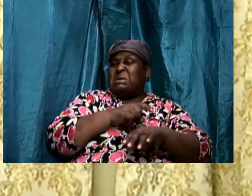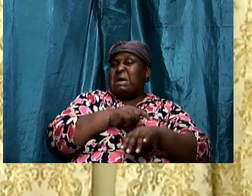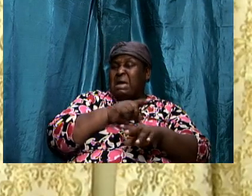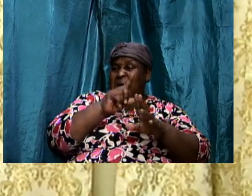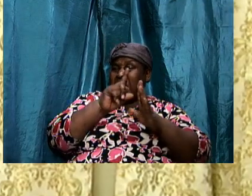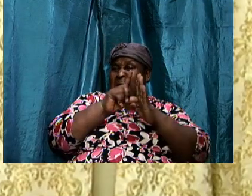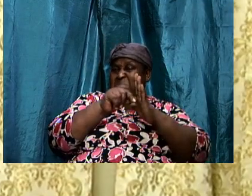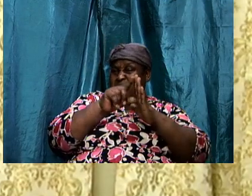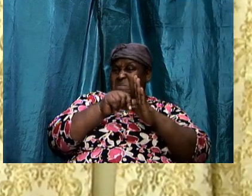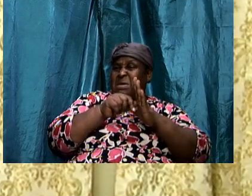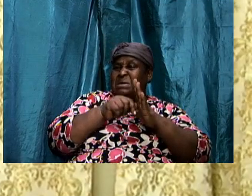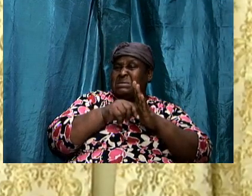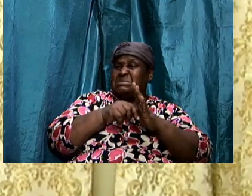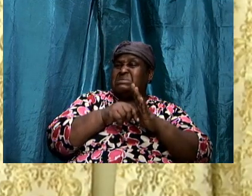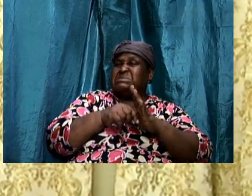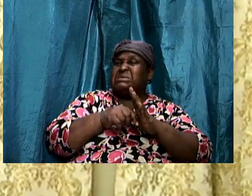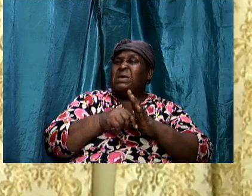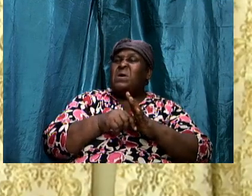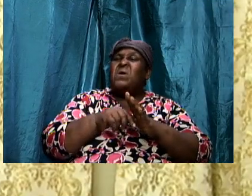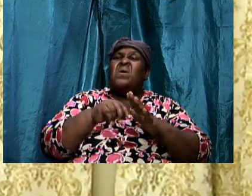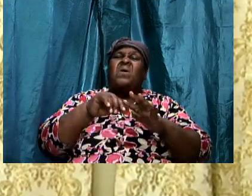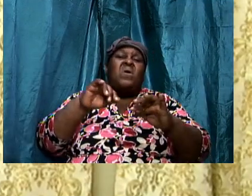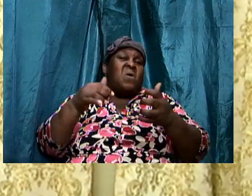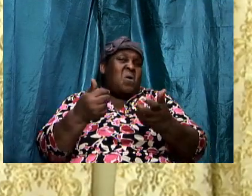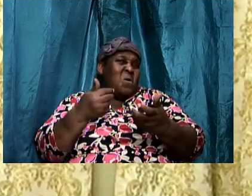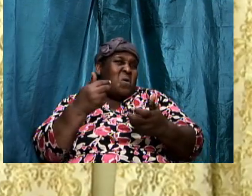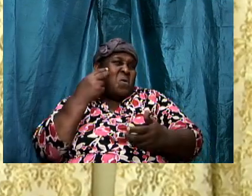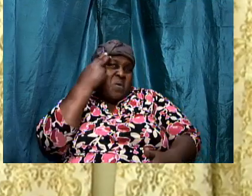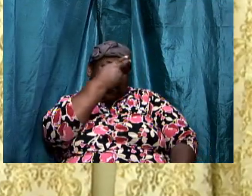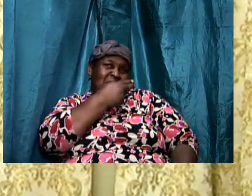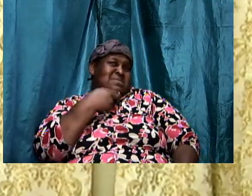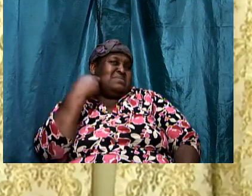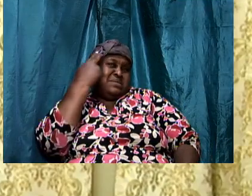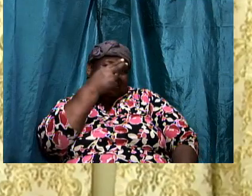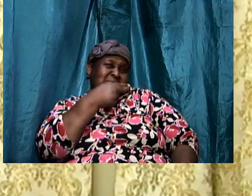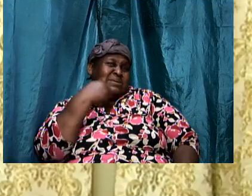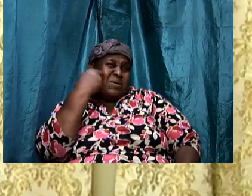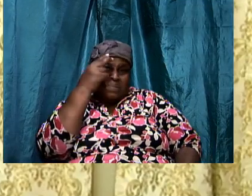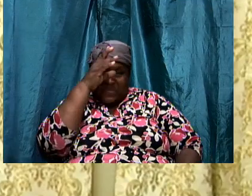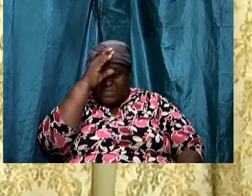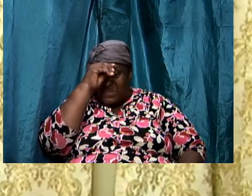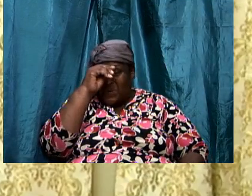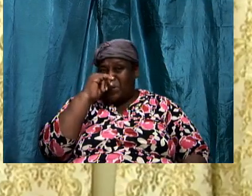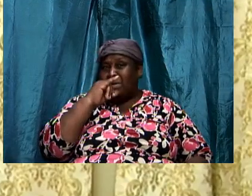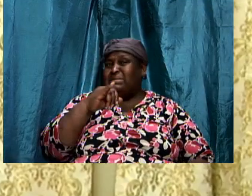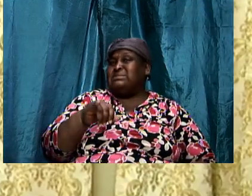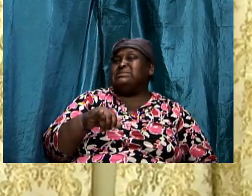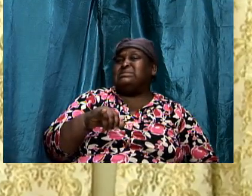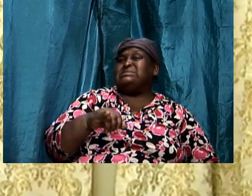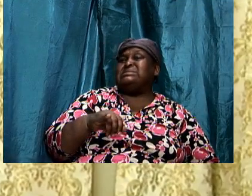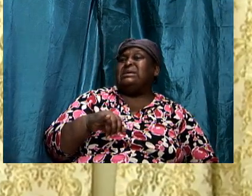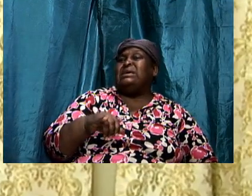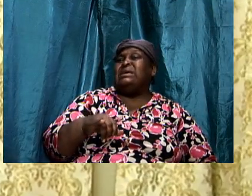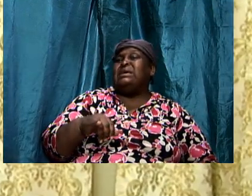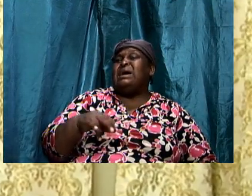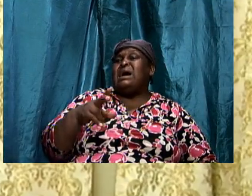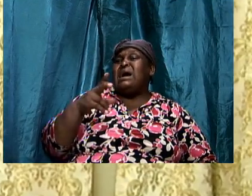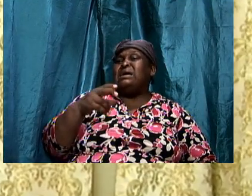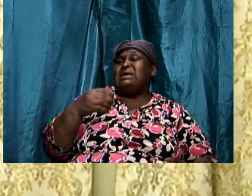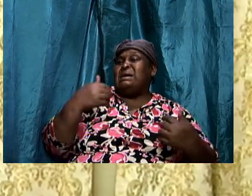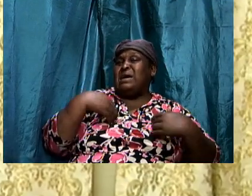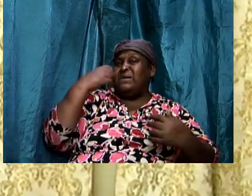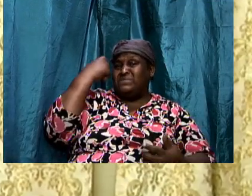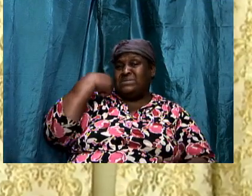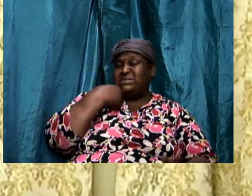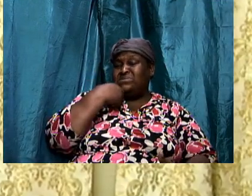you for periods of time go and lie with him or vice versa and it could be as brother or a